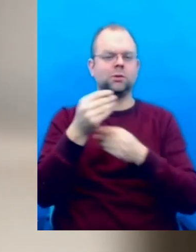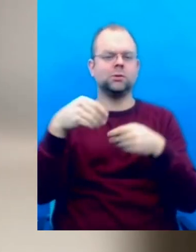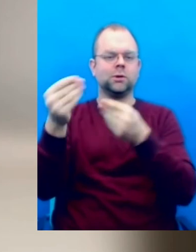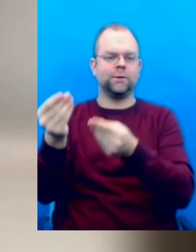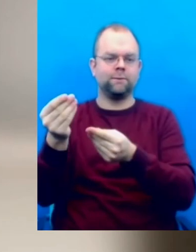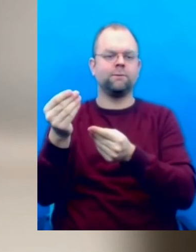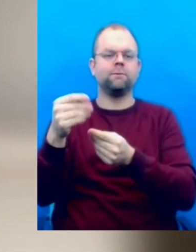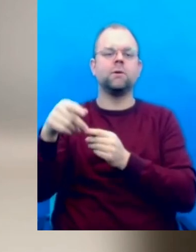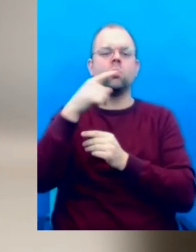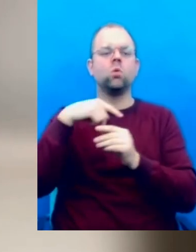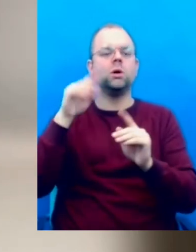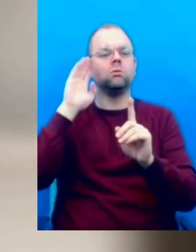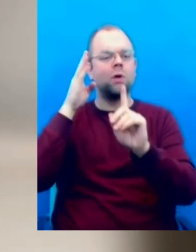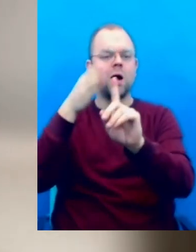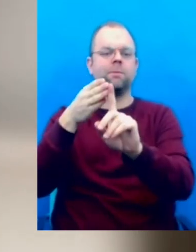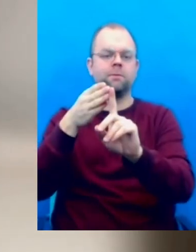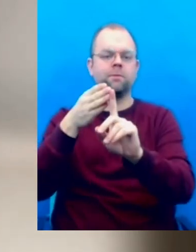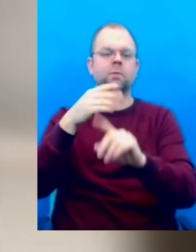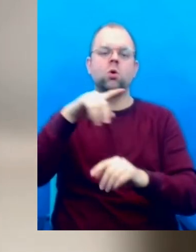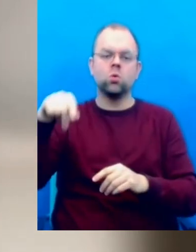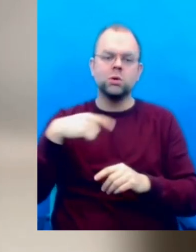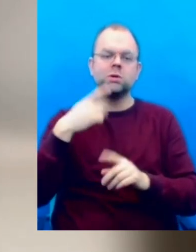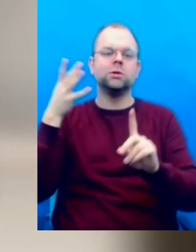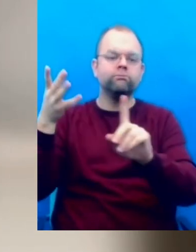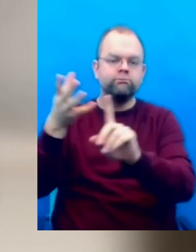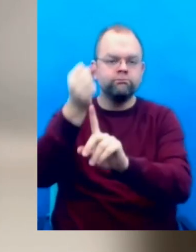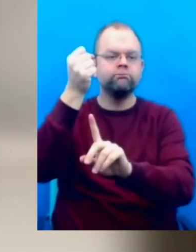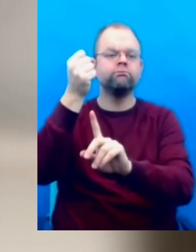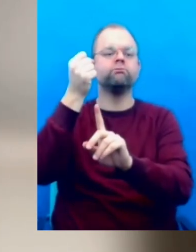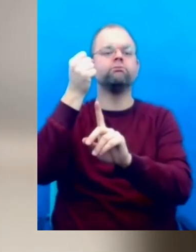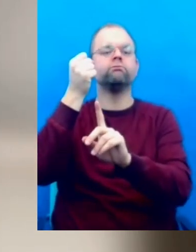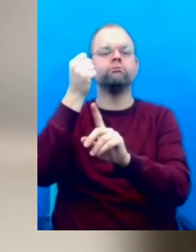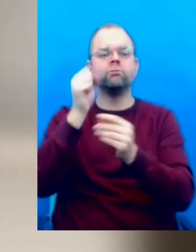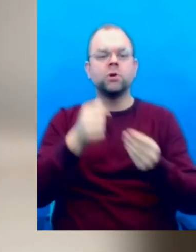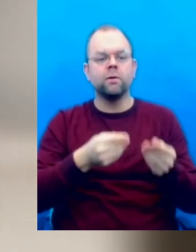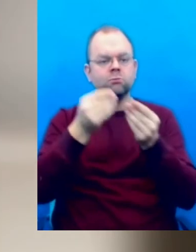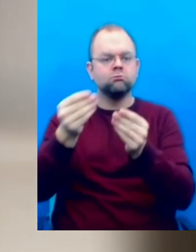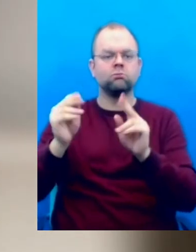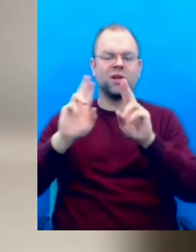offer as well as, you know, the international learning network between one country and the other.